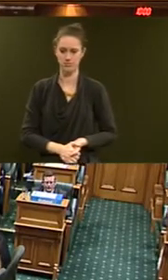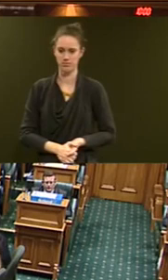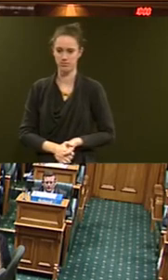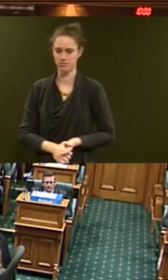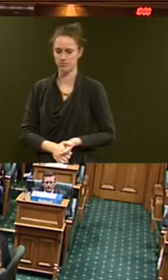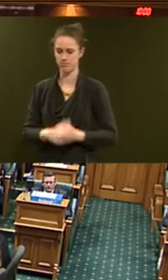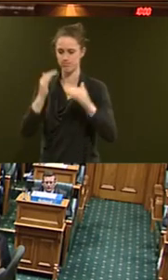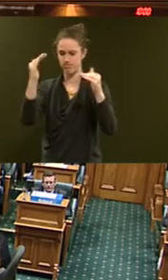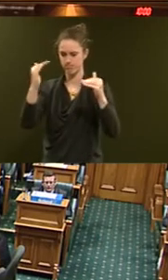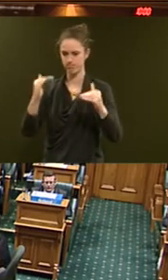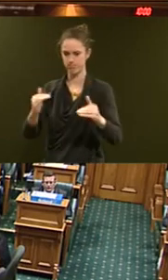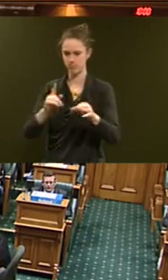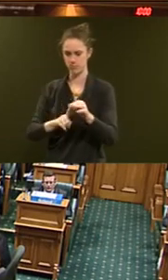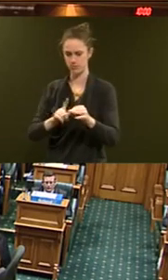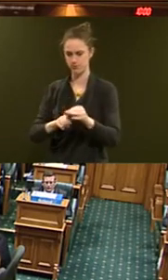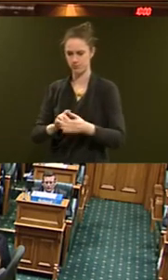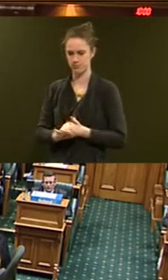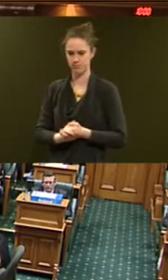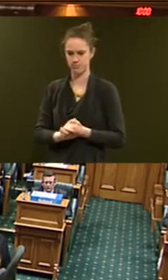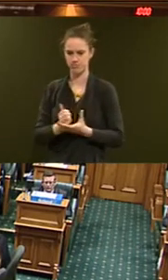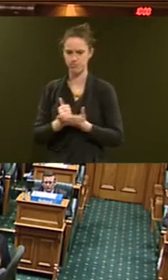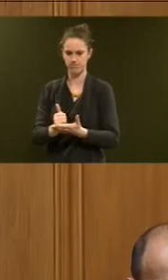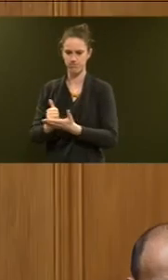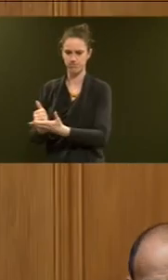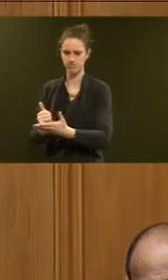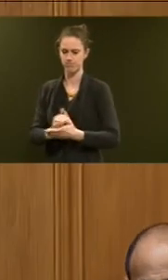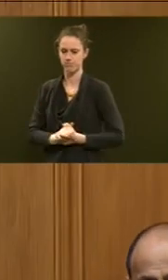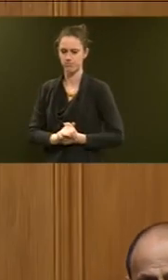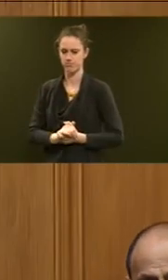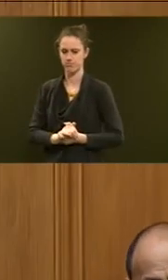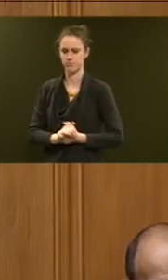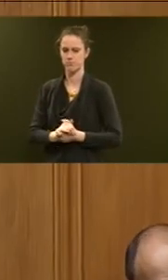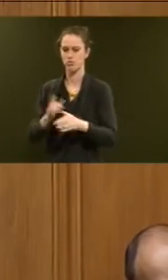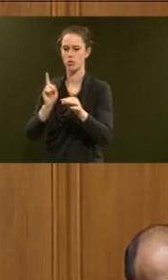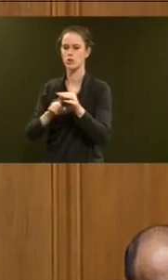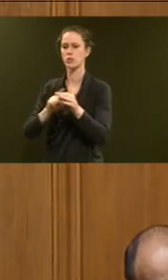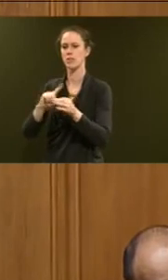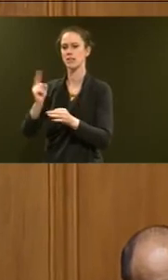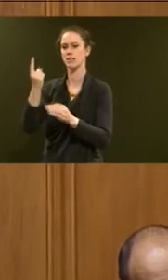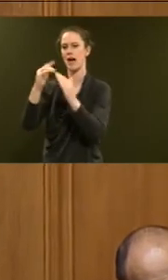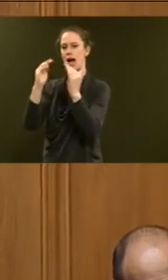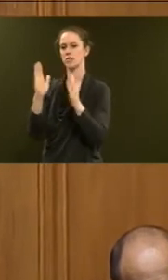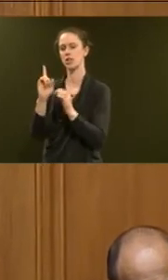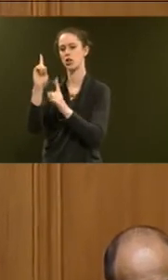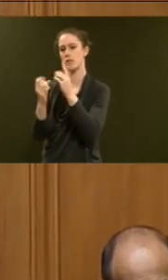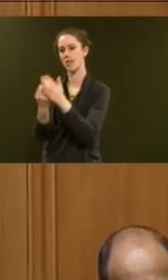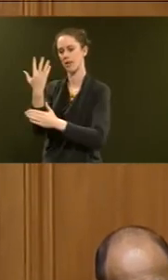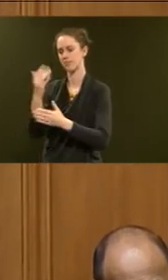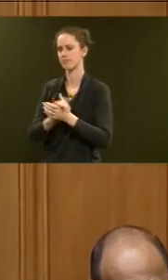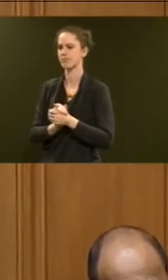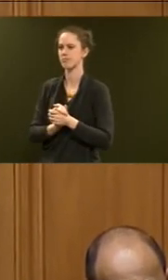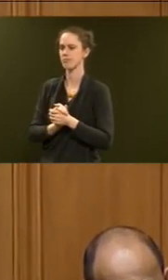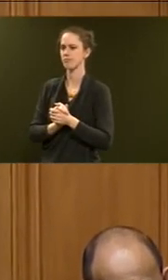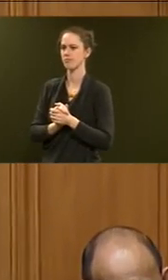Question number eight, Tamati Coffee. Tēnā koe, Mr Speaker. My question is to the Minister of Housing and Urban Development and Reeds. What